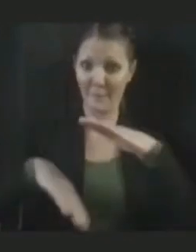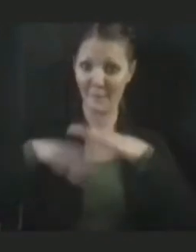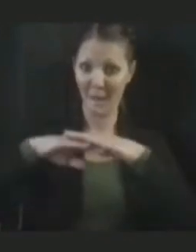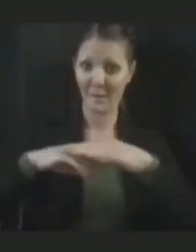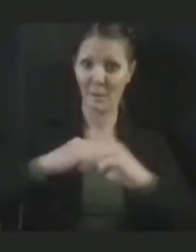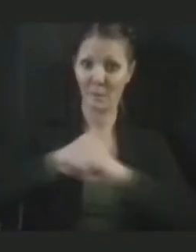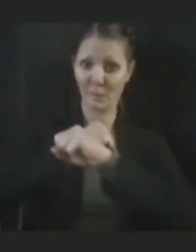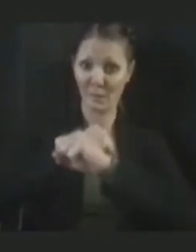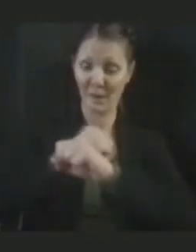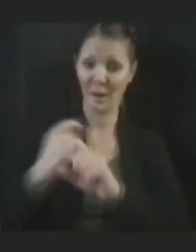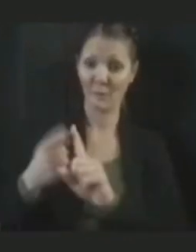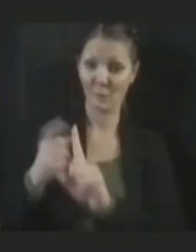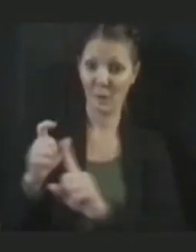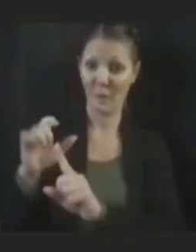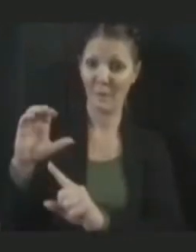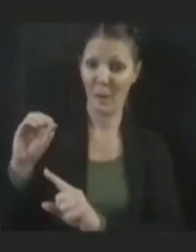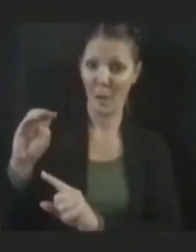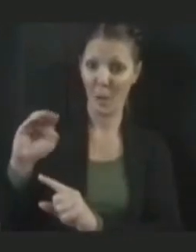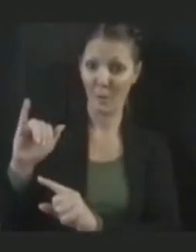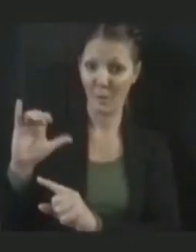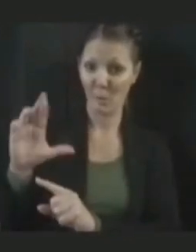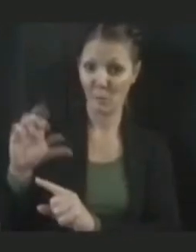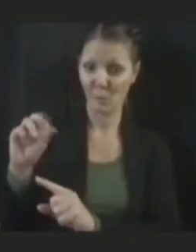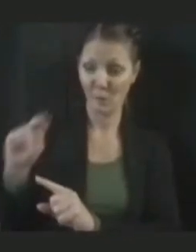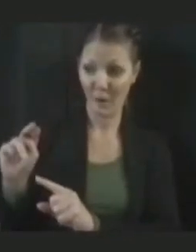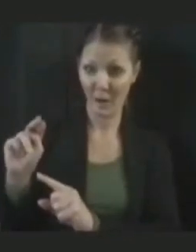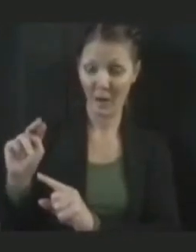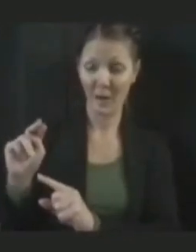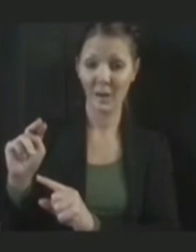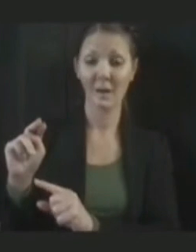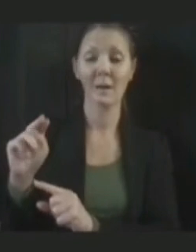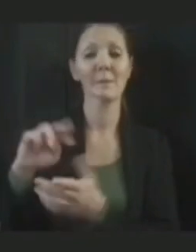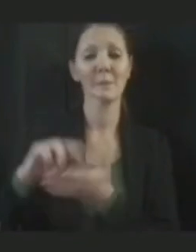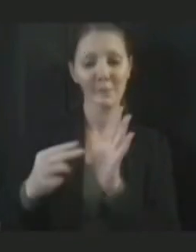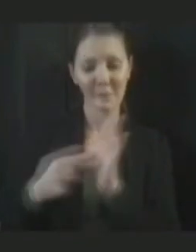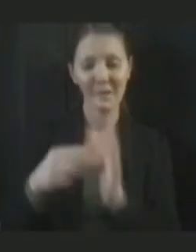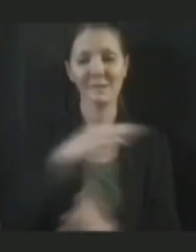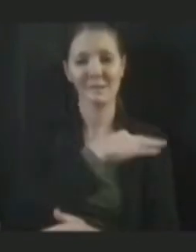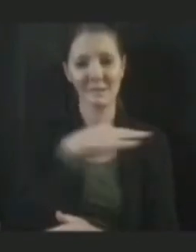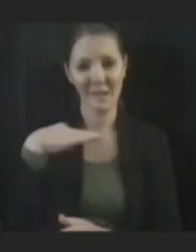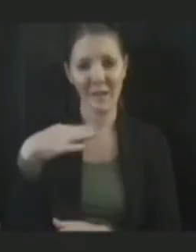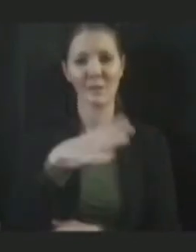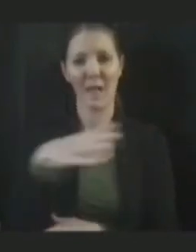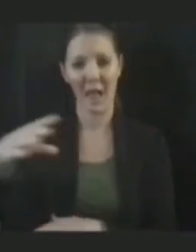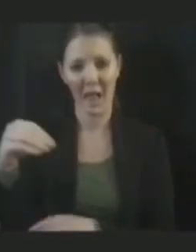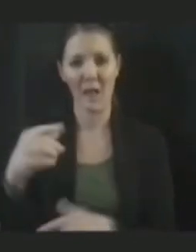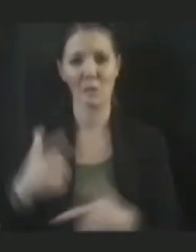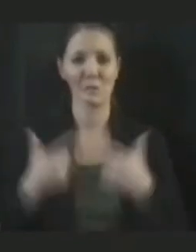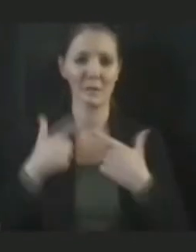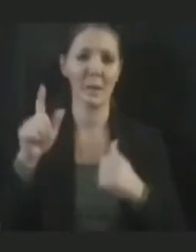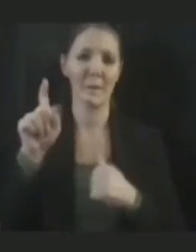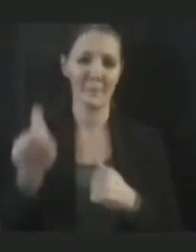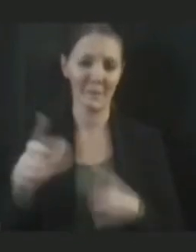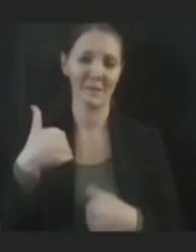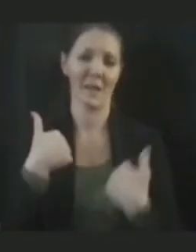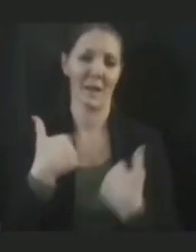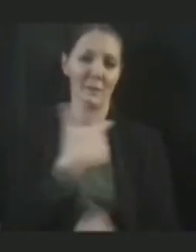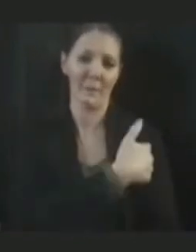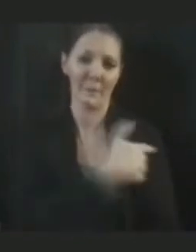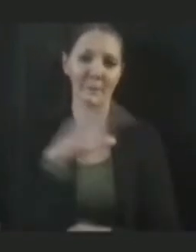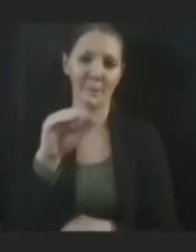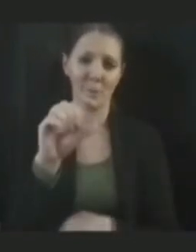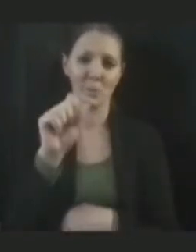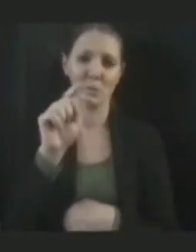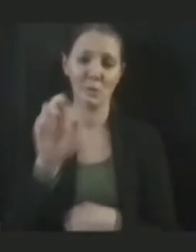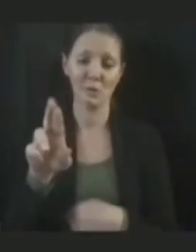Omicron variant, we need to have our staff and residents boosted. We are over 80% of our residents in long